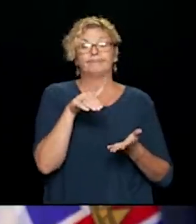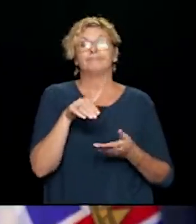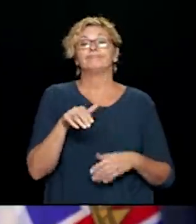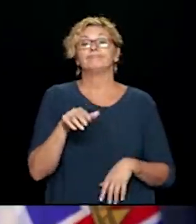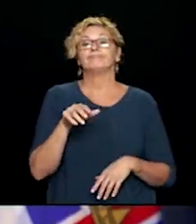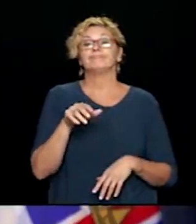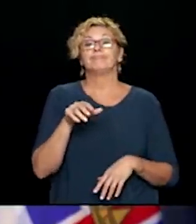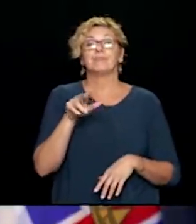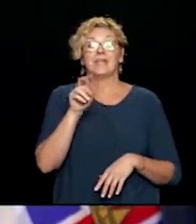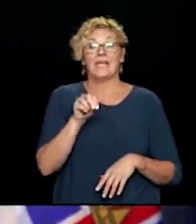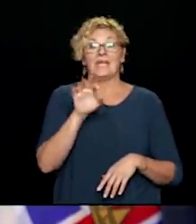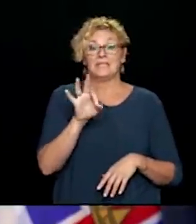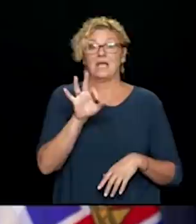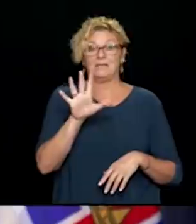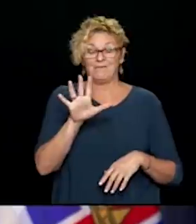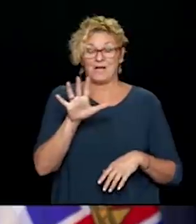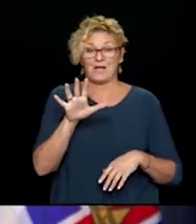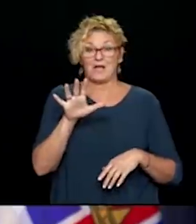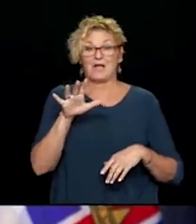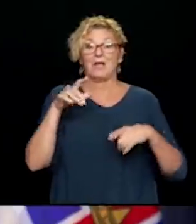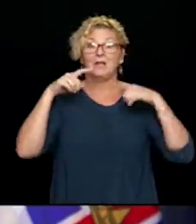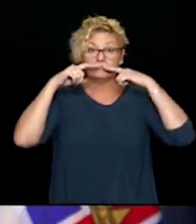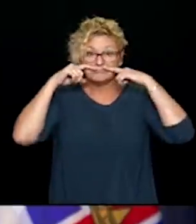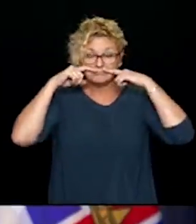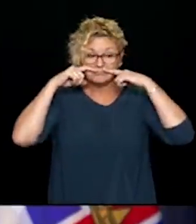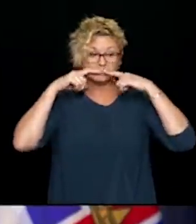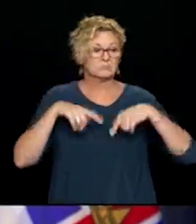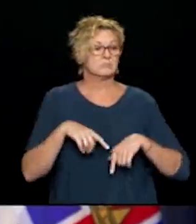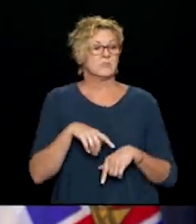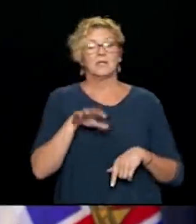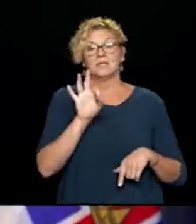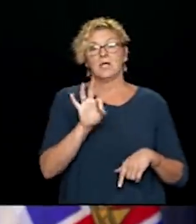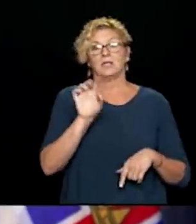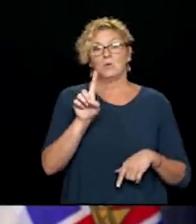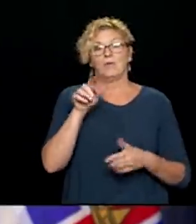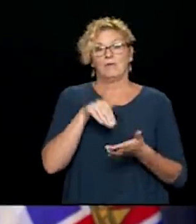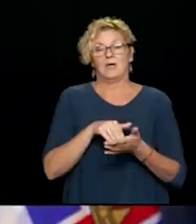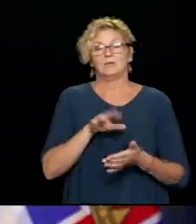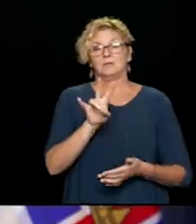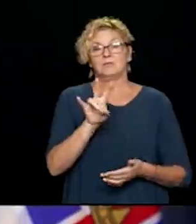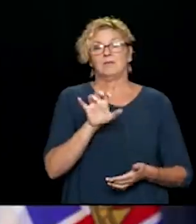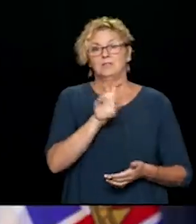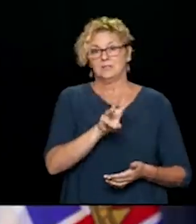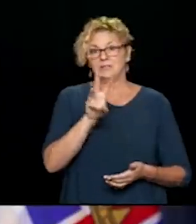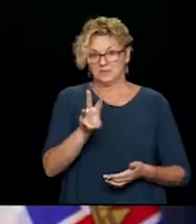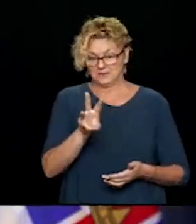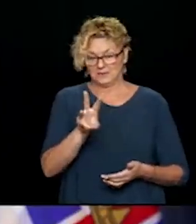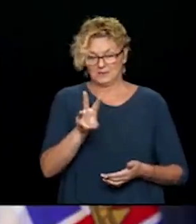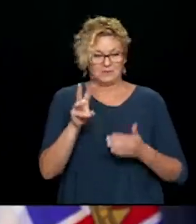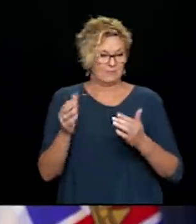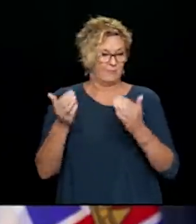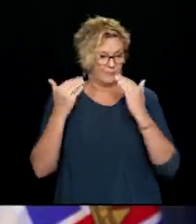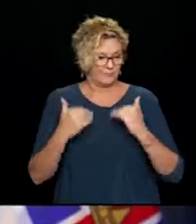BC's healthcare system. Today, I can tell you that over the past week, since we updated on Tuesday, September 8th, until yesterday, we have